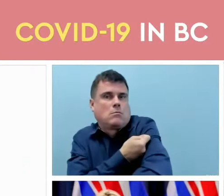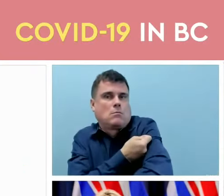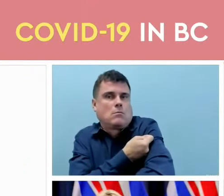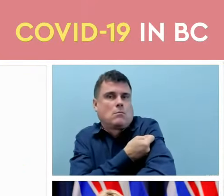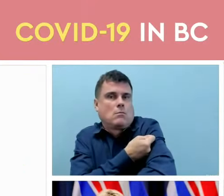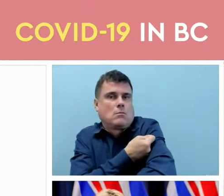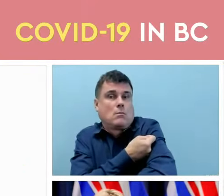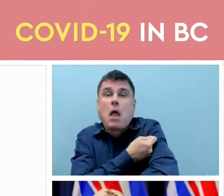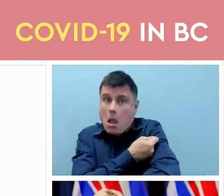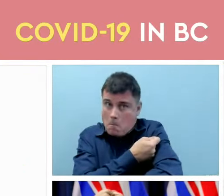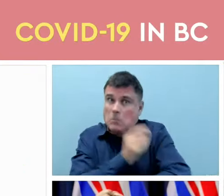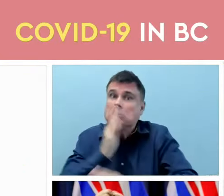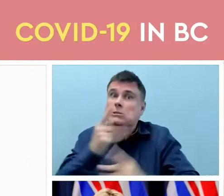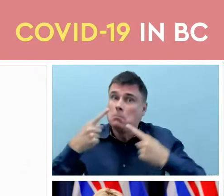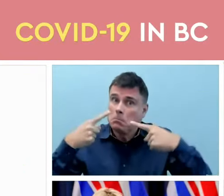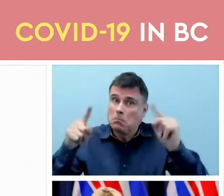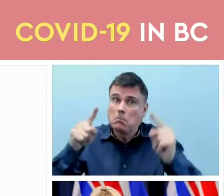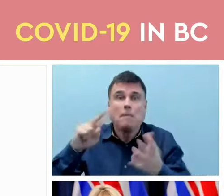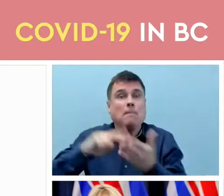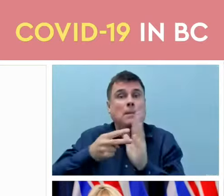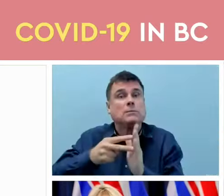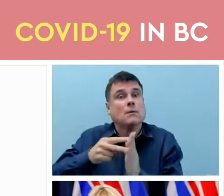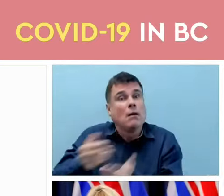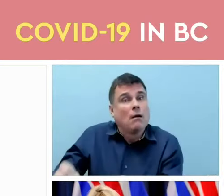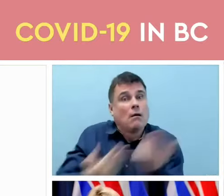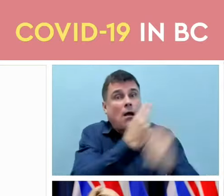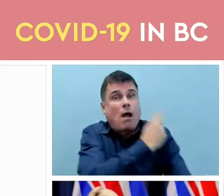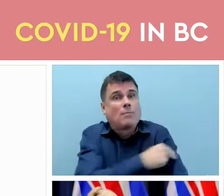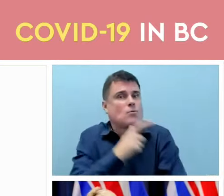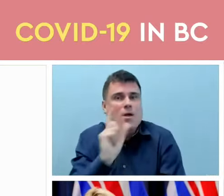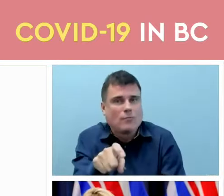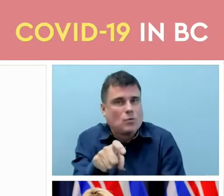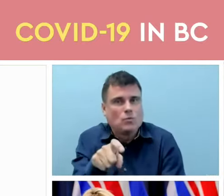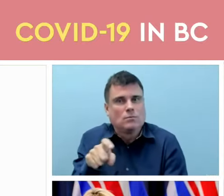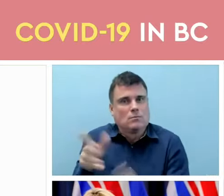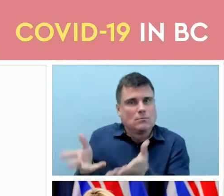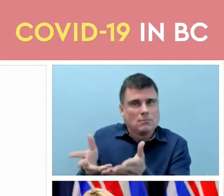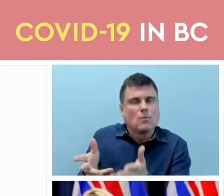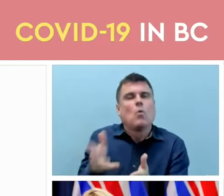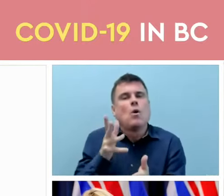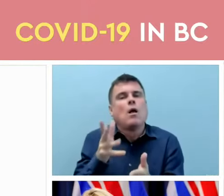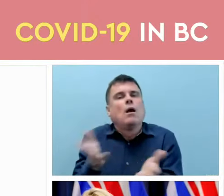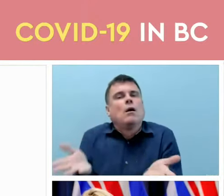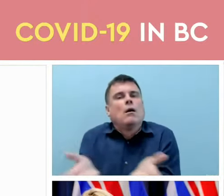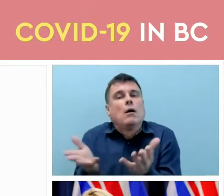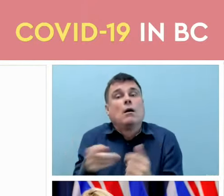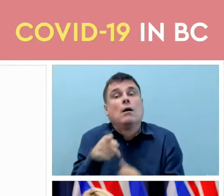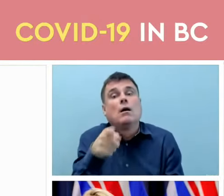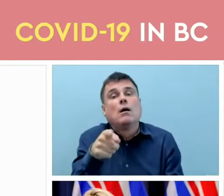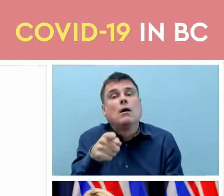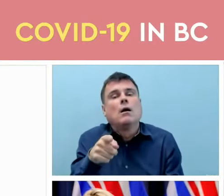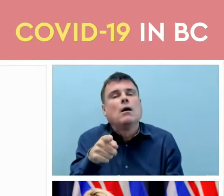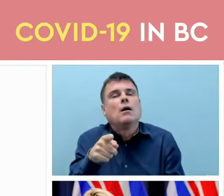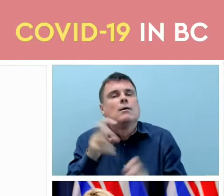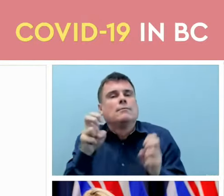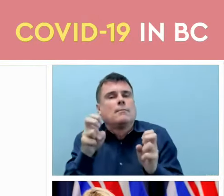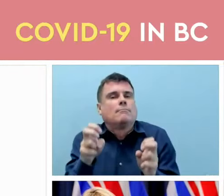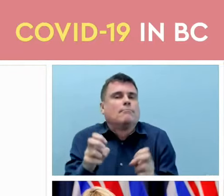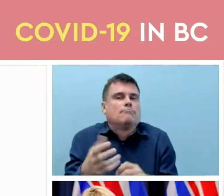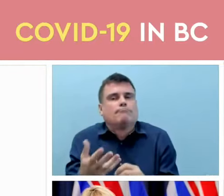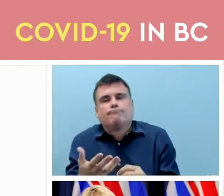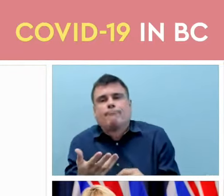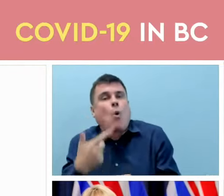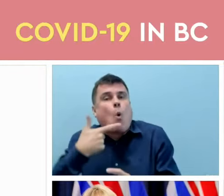looking at this data we are going to be offering a spring booster for elders and seniors in British Columbia